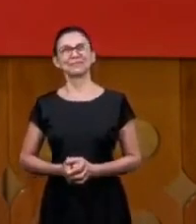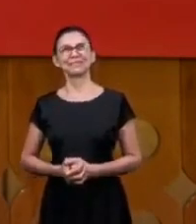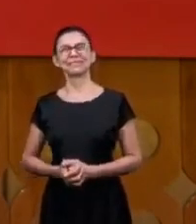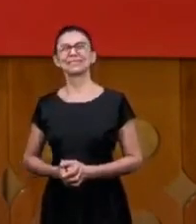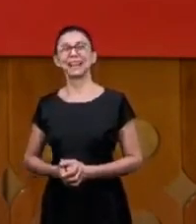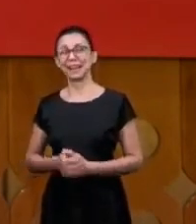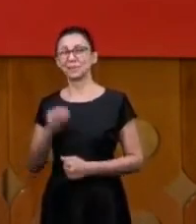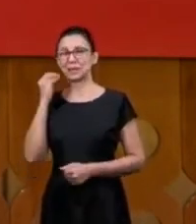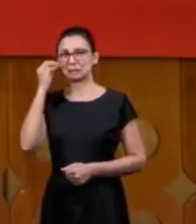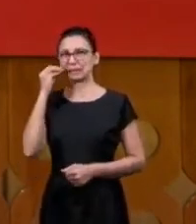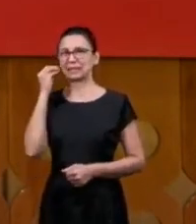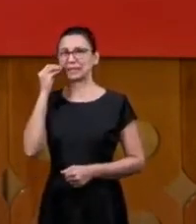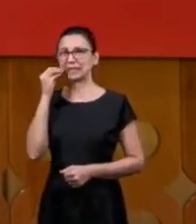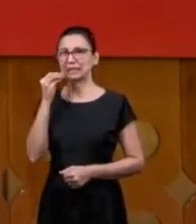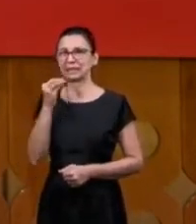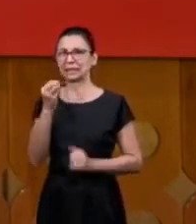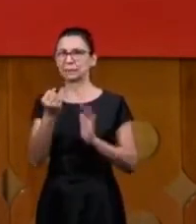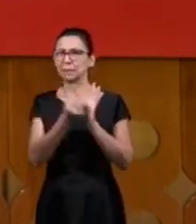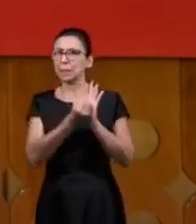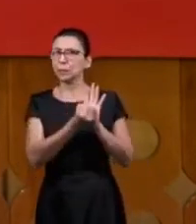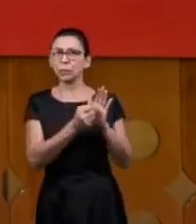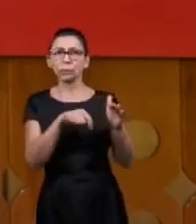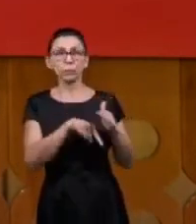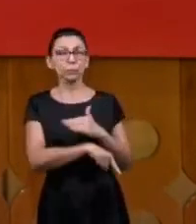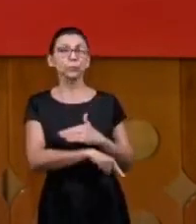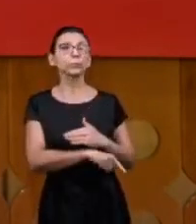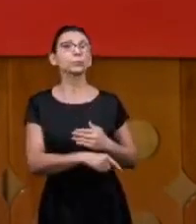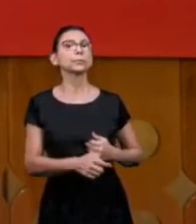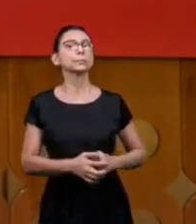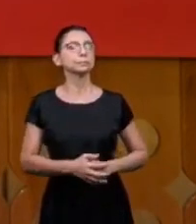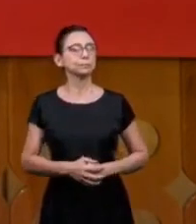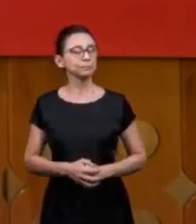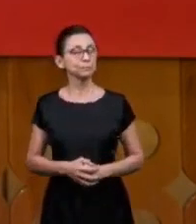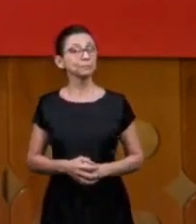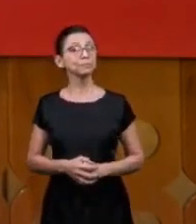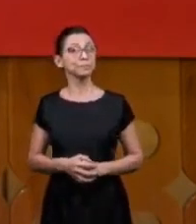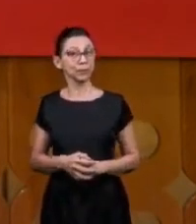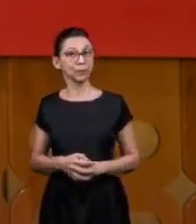I want to share an experience that marked my life deeply